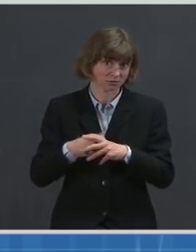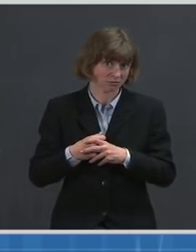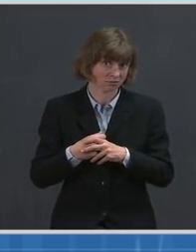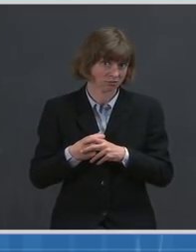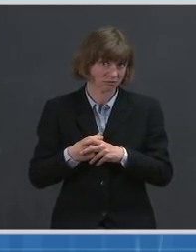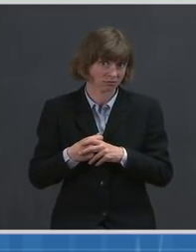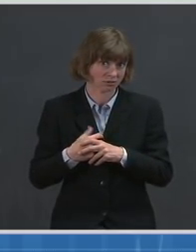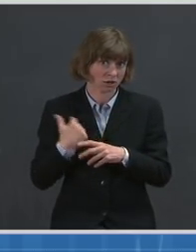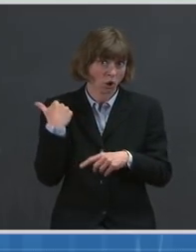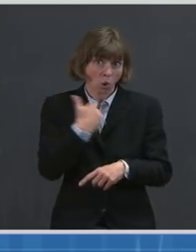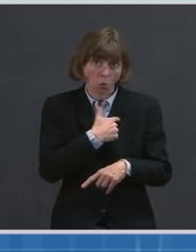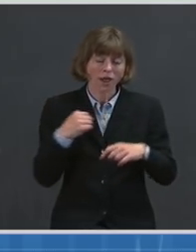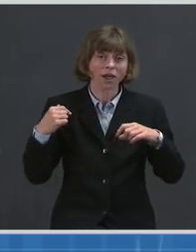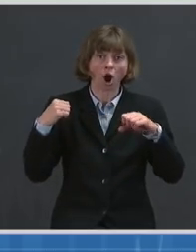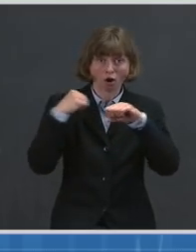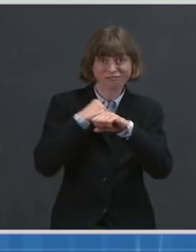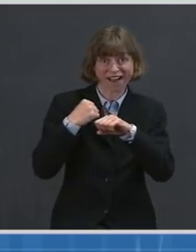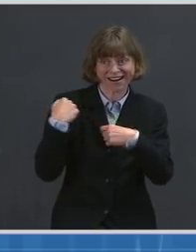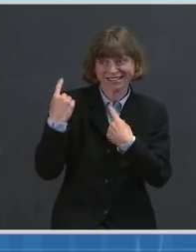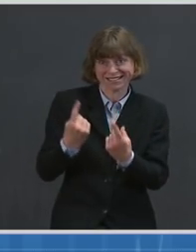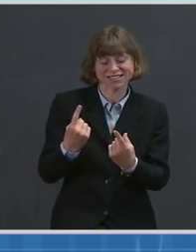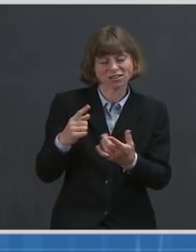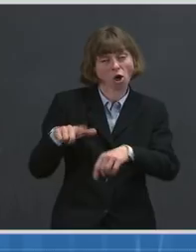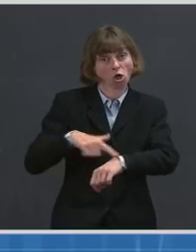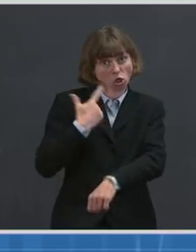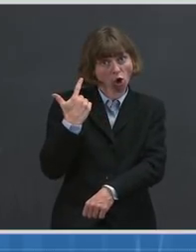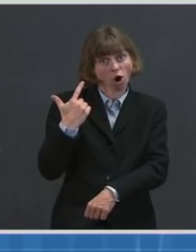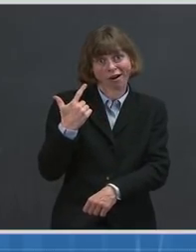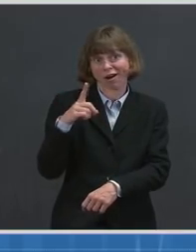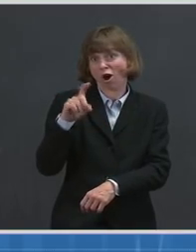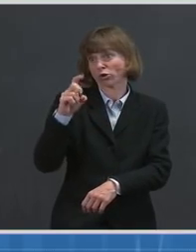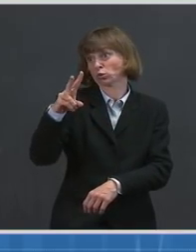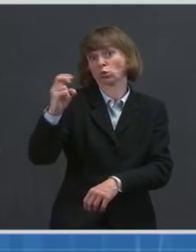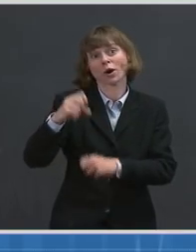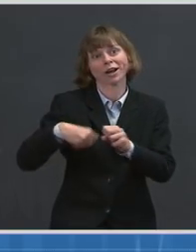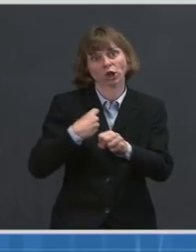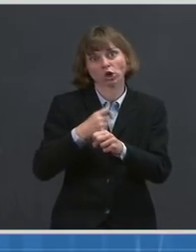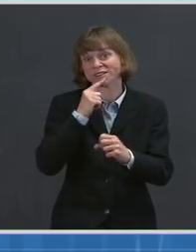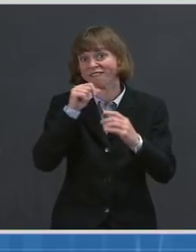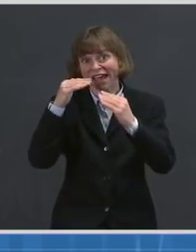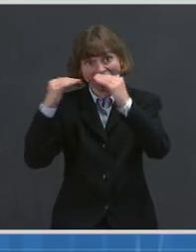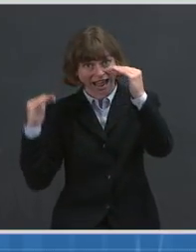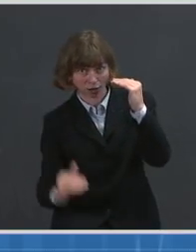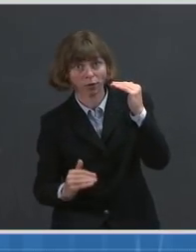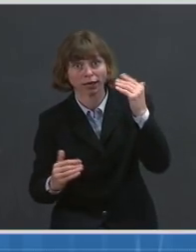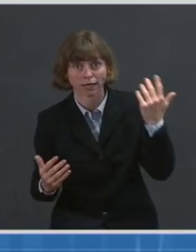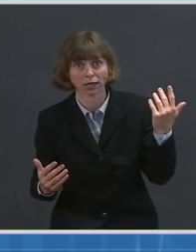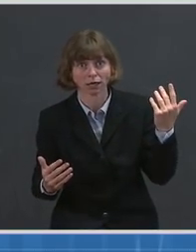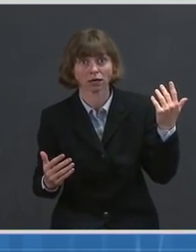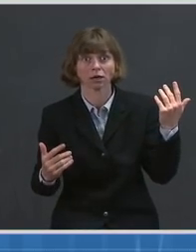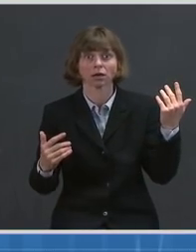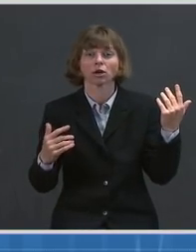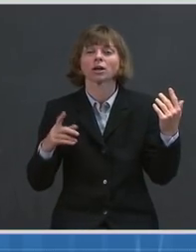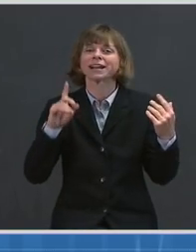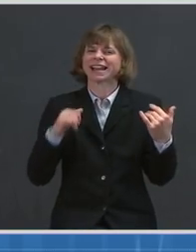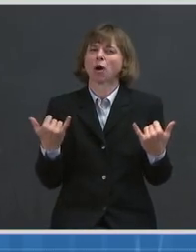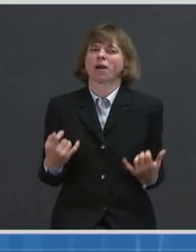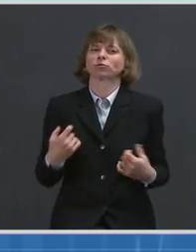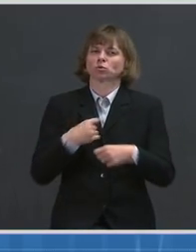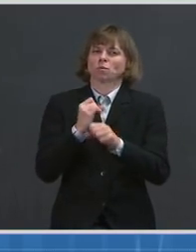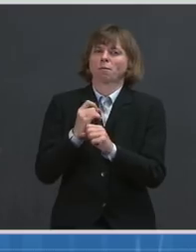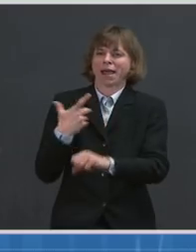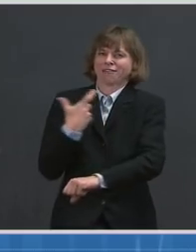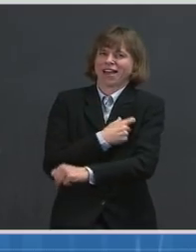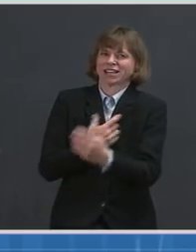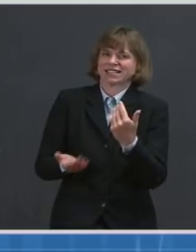centuries of structural inequities, we must be intentional about making vaccination easy and convenient for everyone. And key to that effort